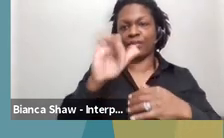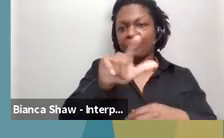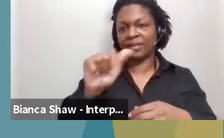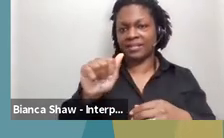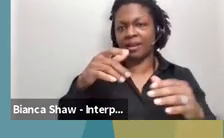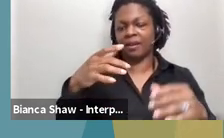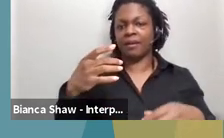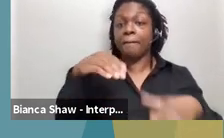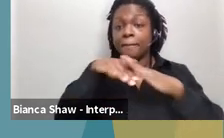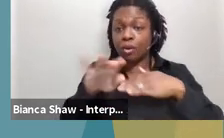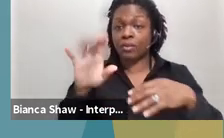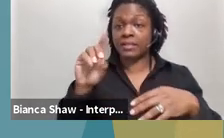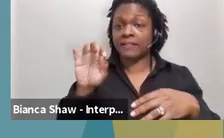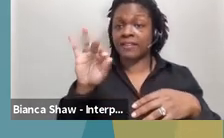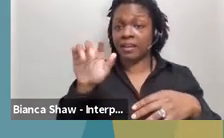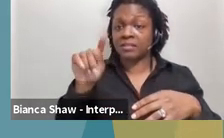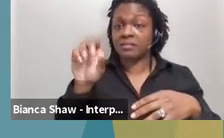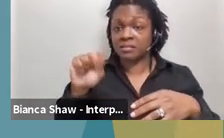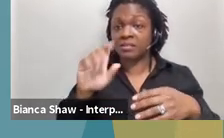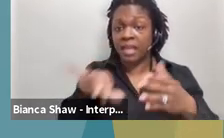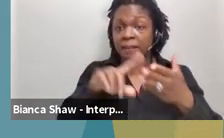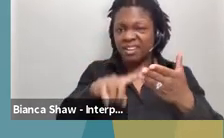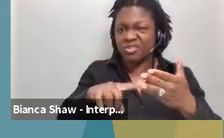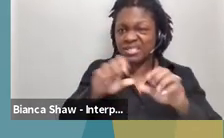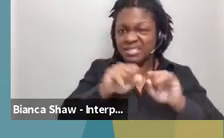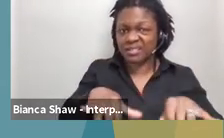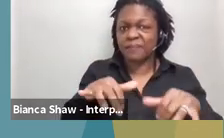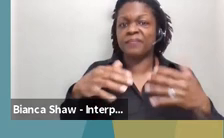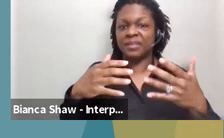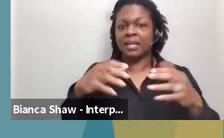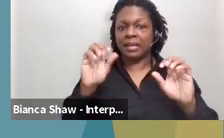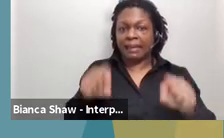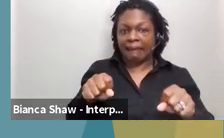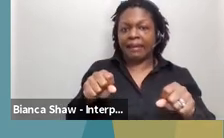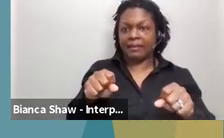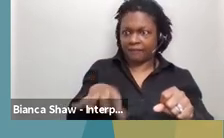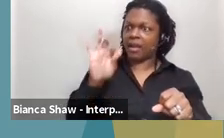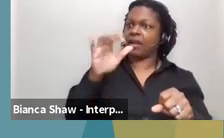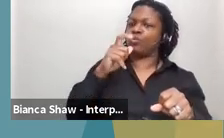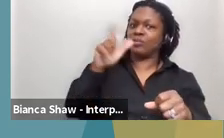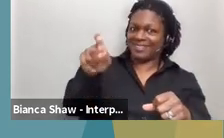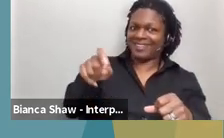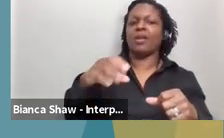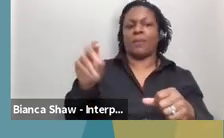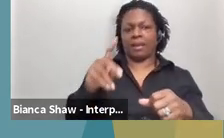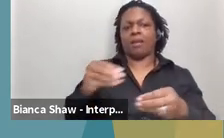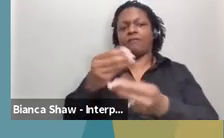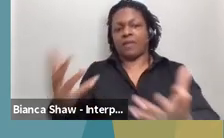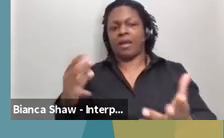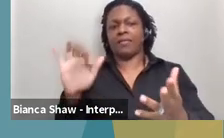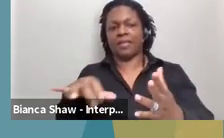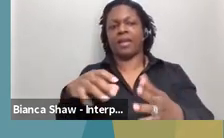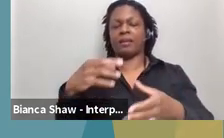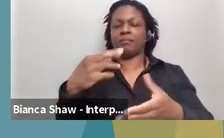services to those individuals. So the Family Resource Center, um, the staff is available to serve families and providers statewide